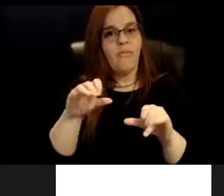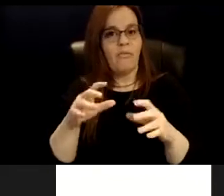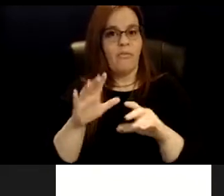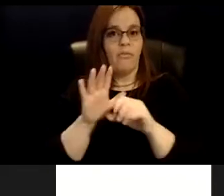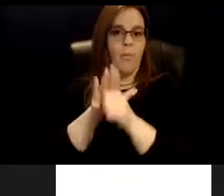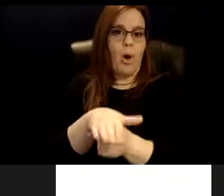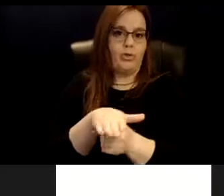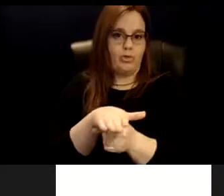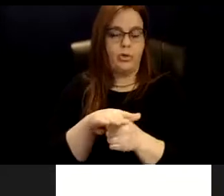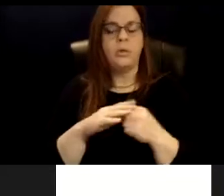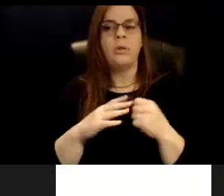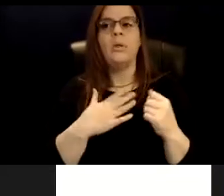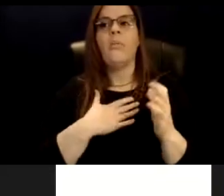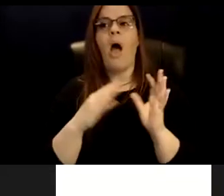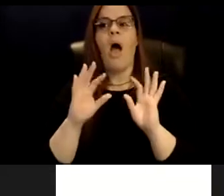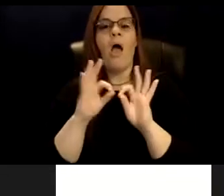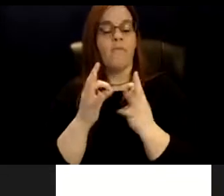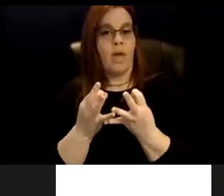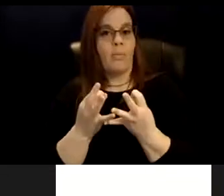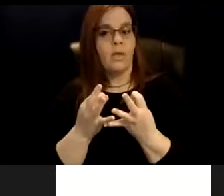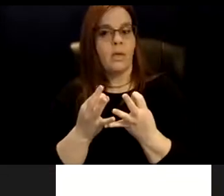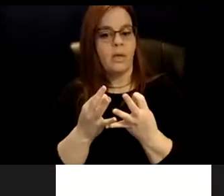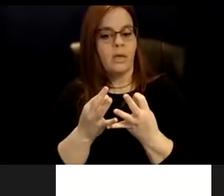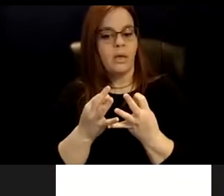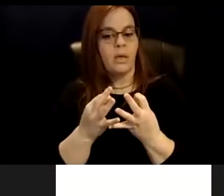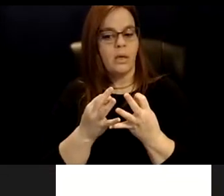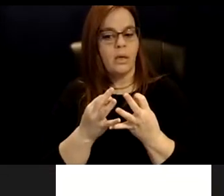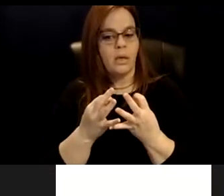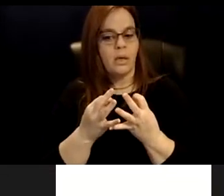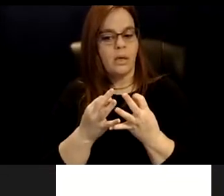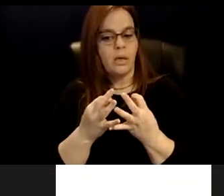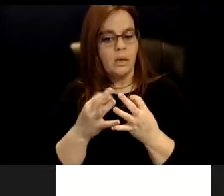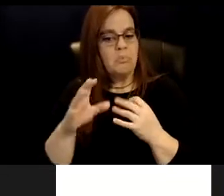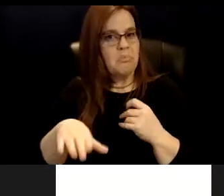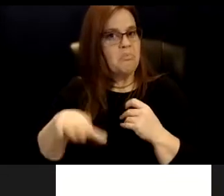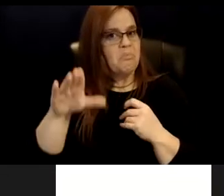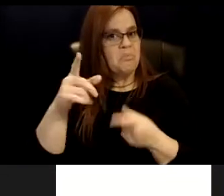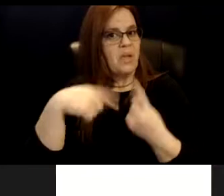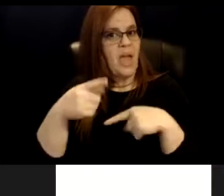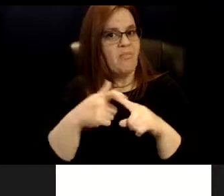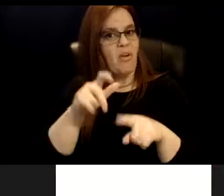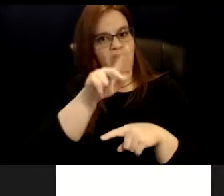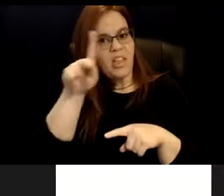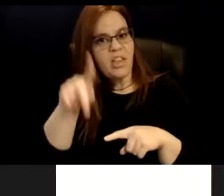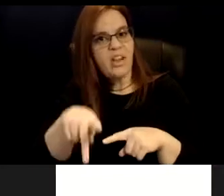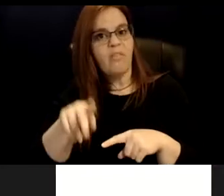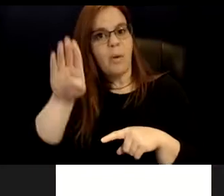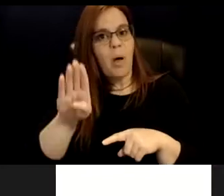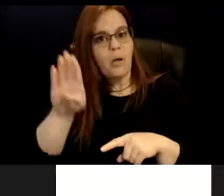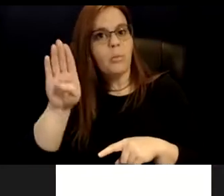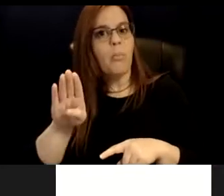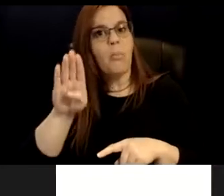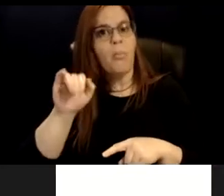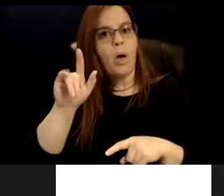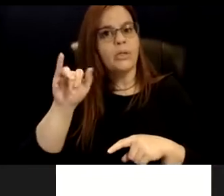came up in the Philadelphia, Baltimore, and specifically